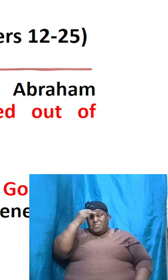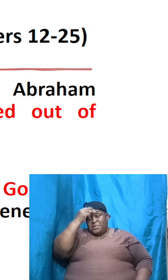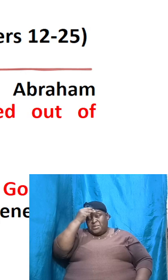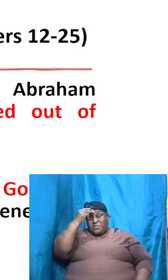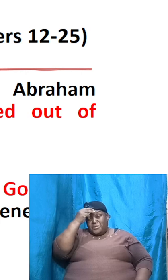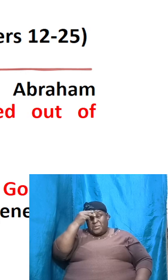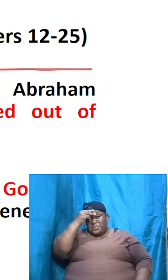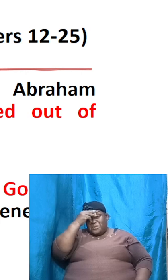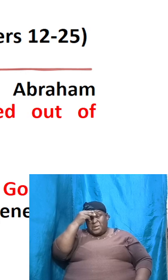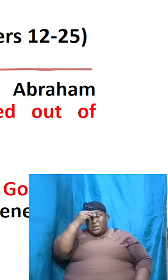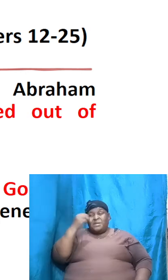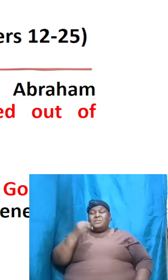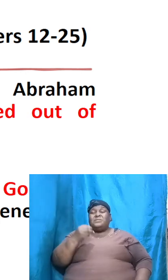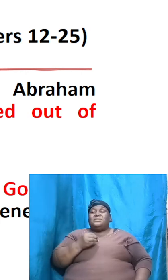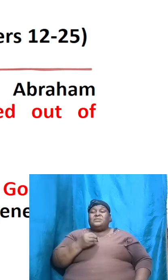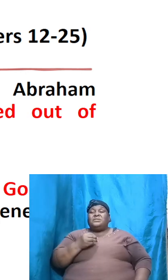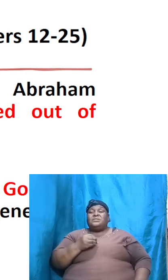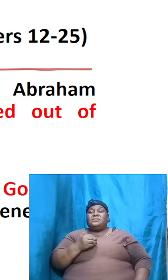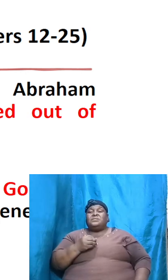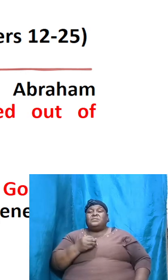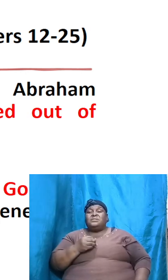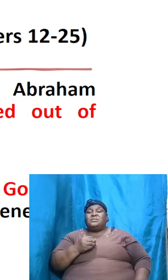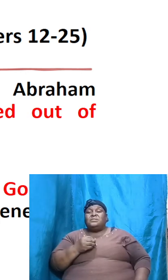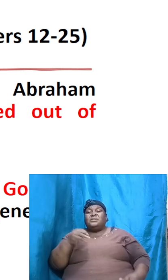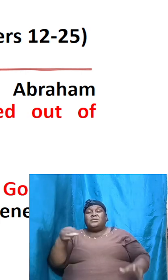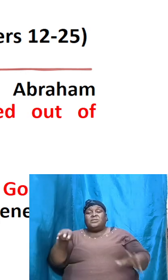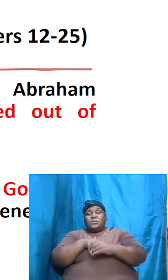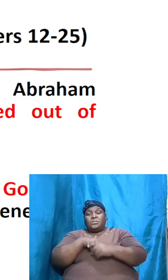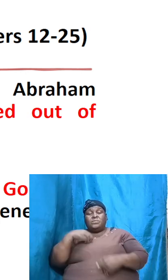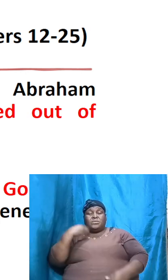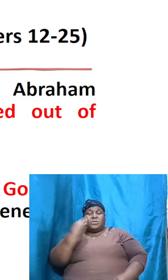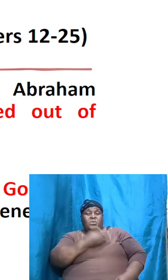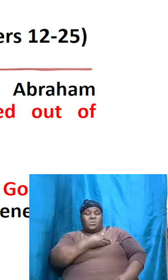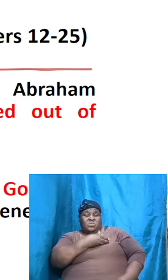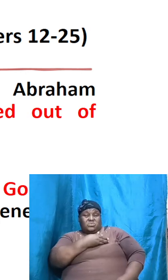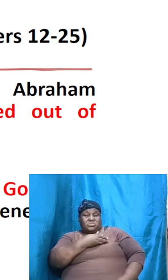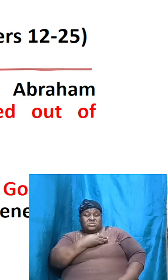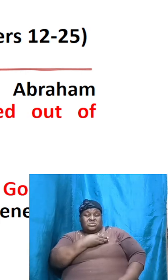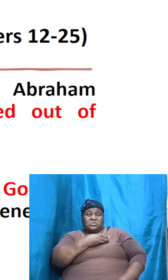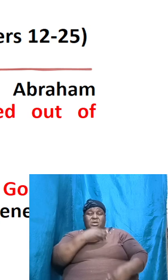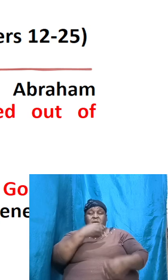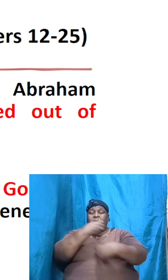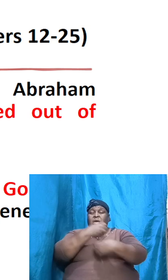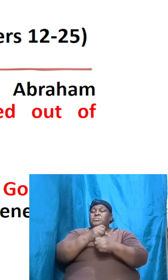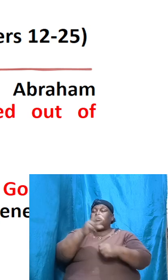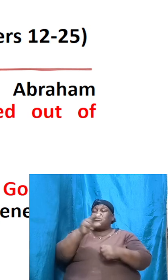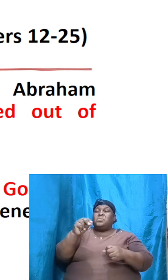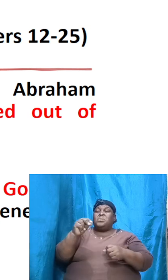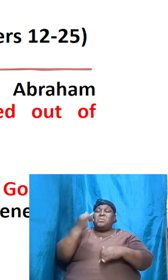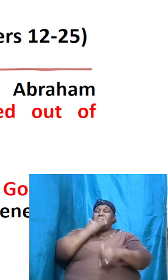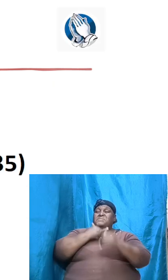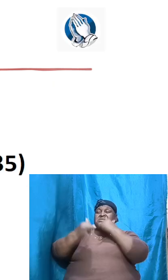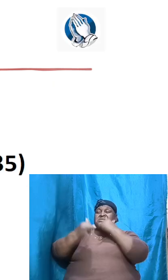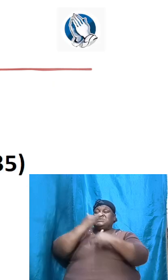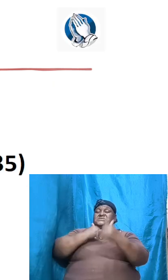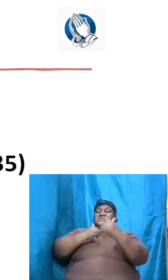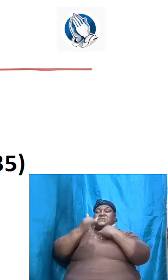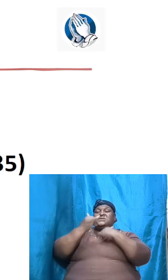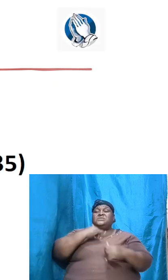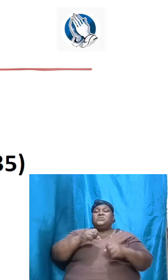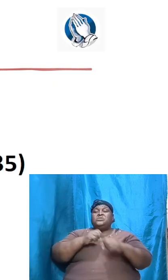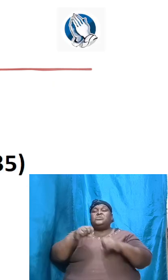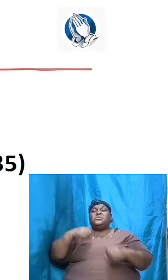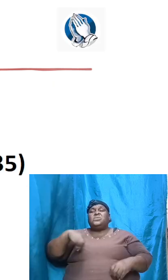that literally include us make no mistake about it so we are called upon